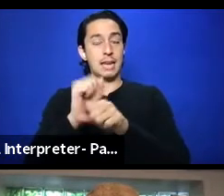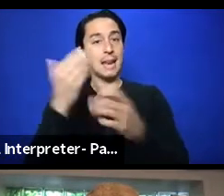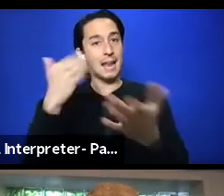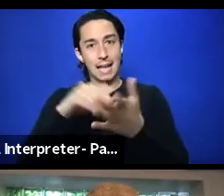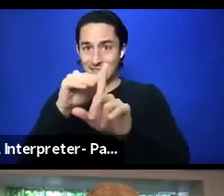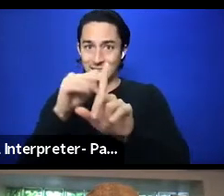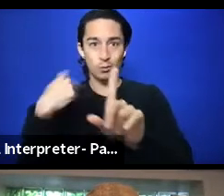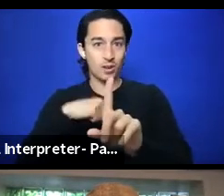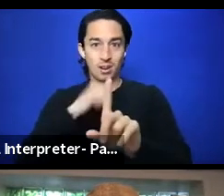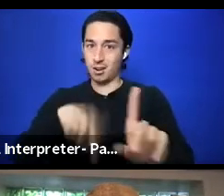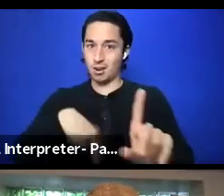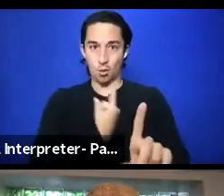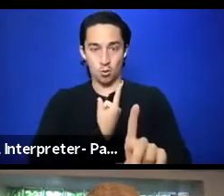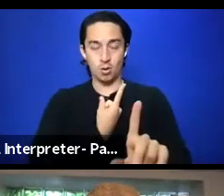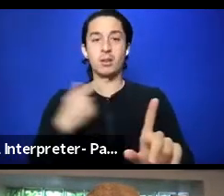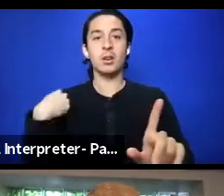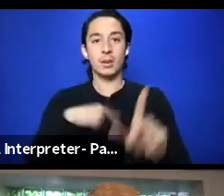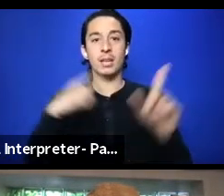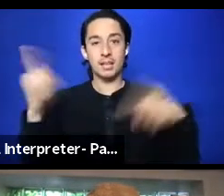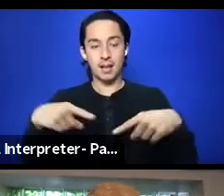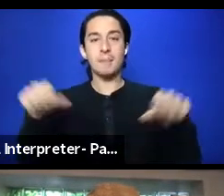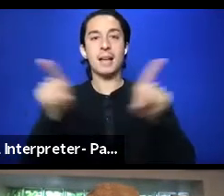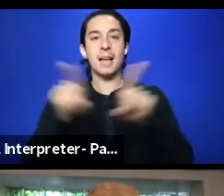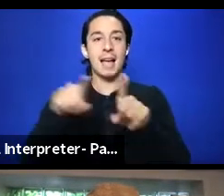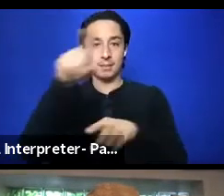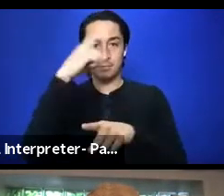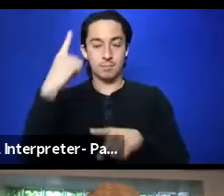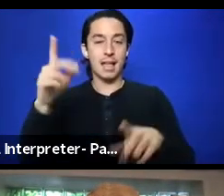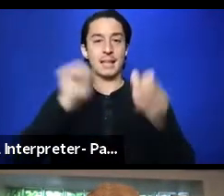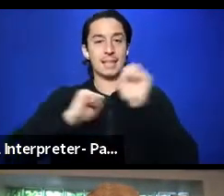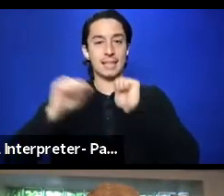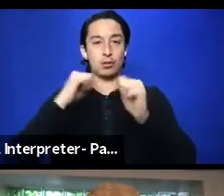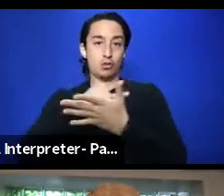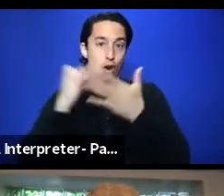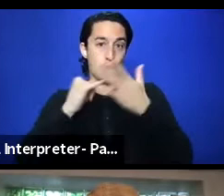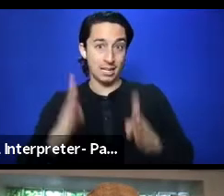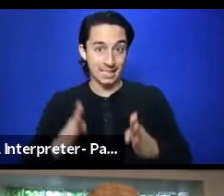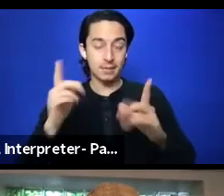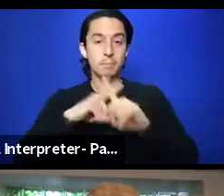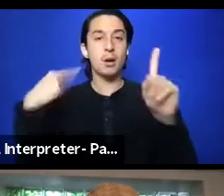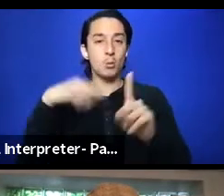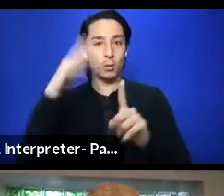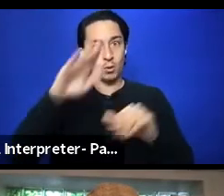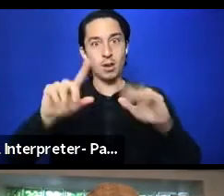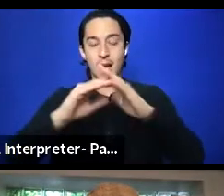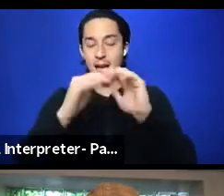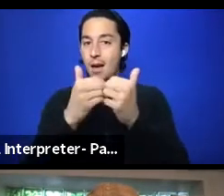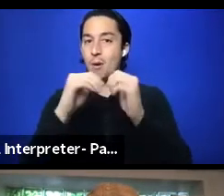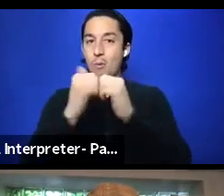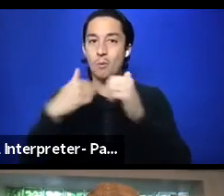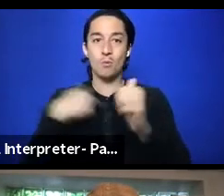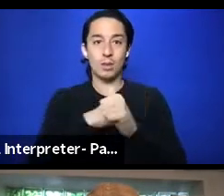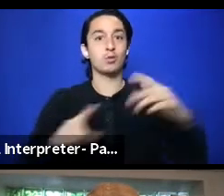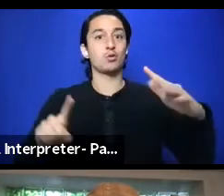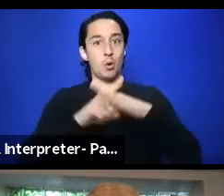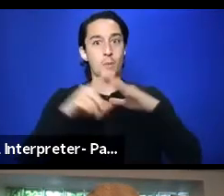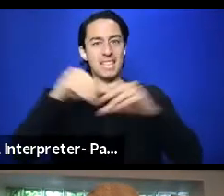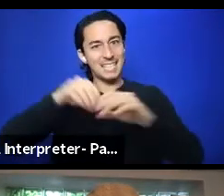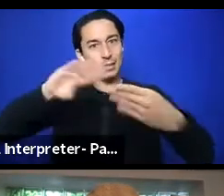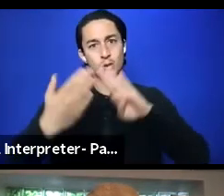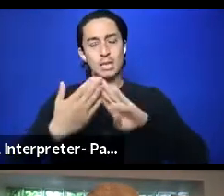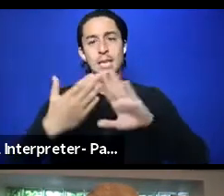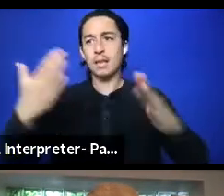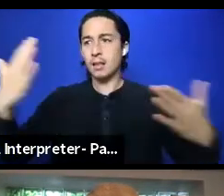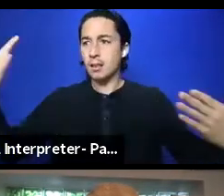come to this conversation as Black theater artists, but we know that the ways that we show up in community are in alliance, um,